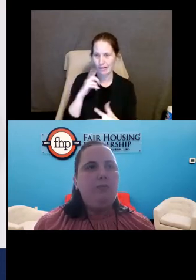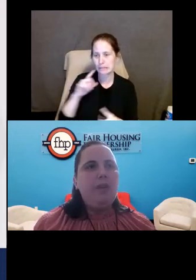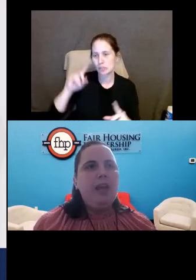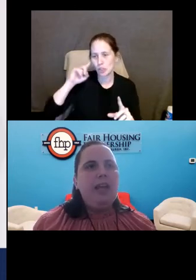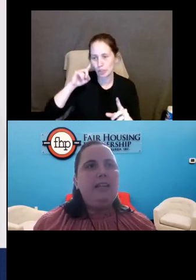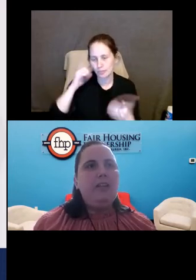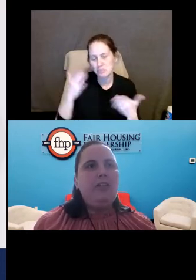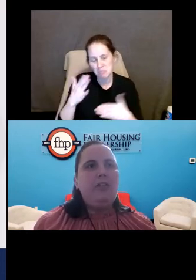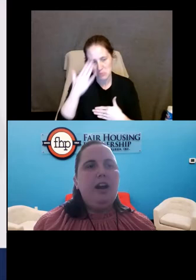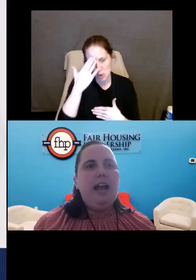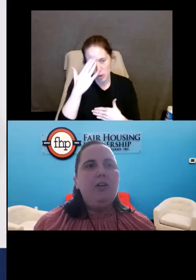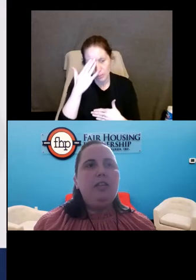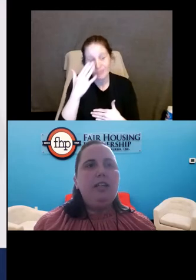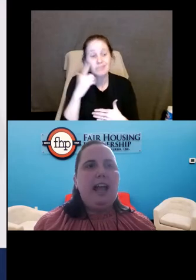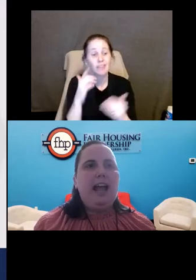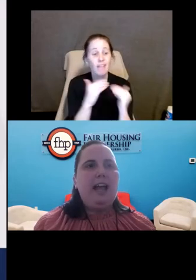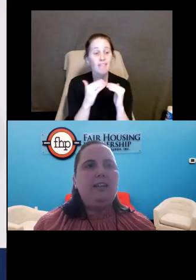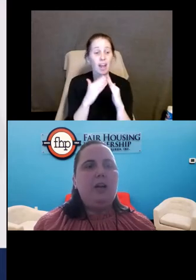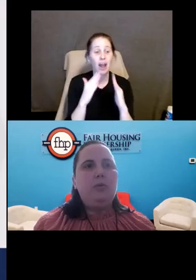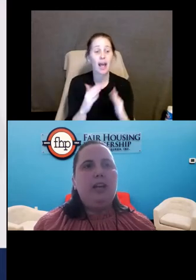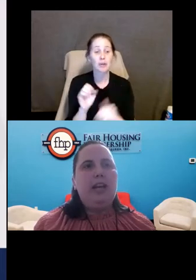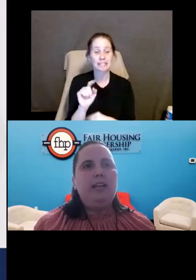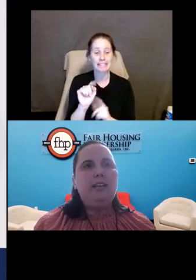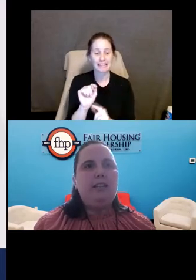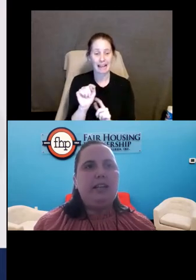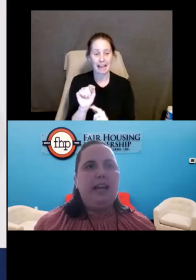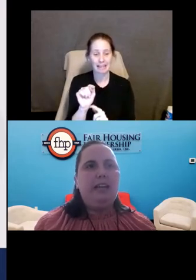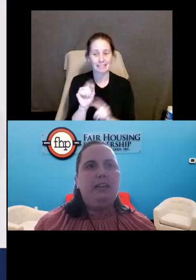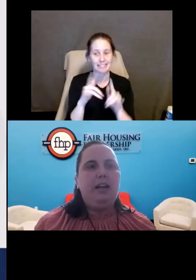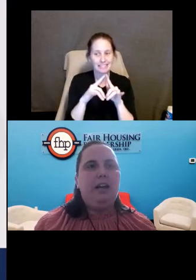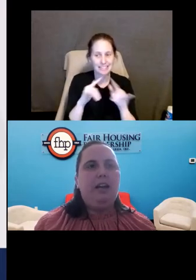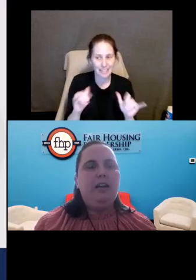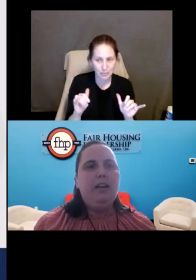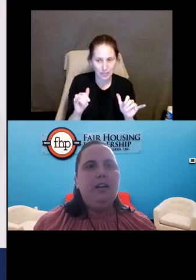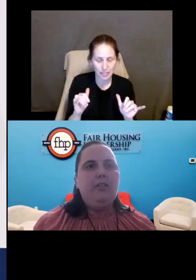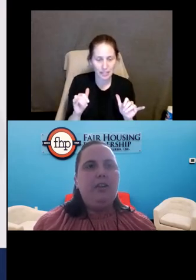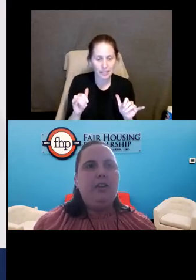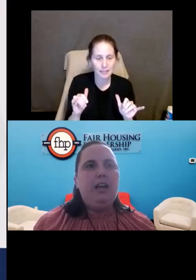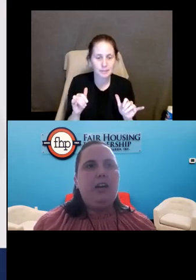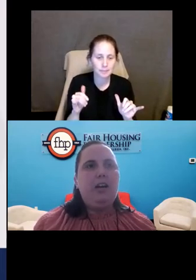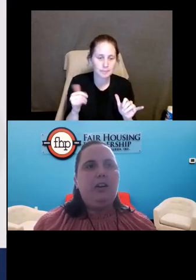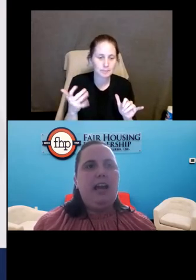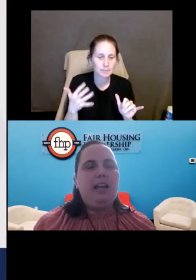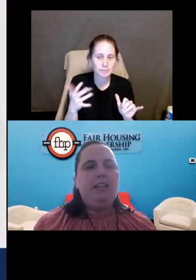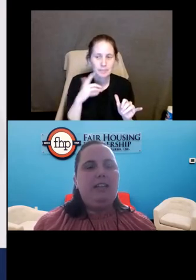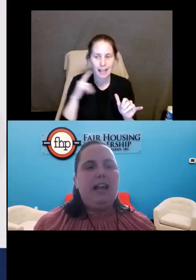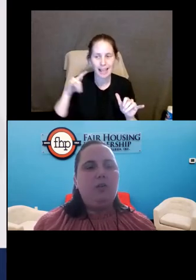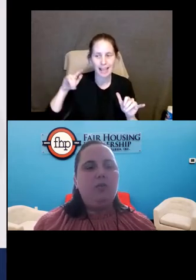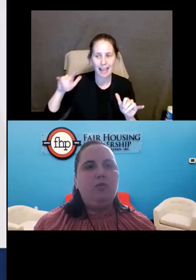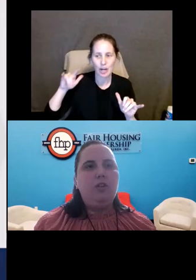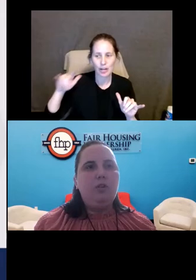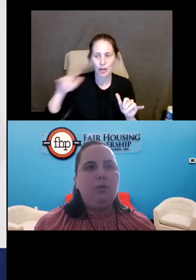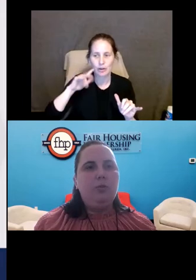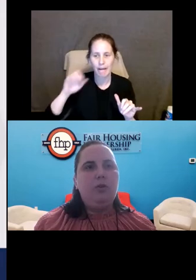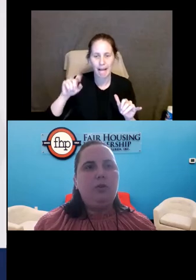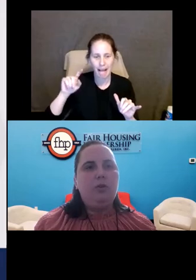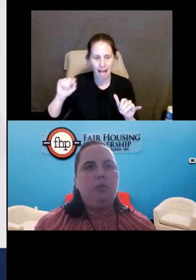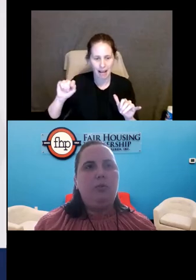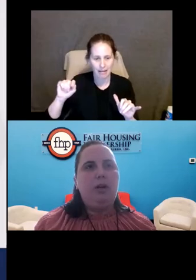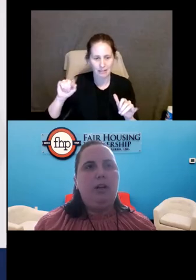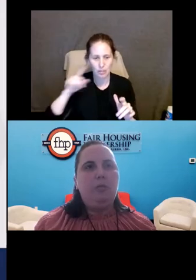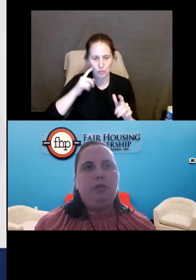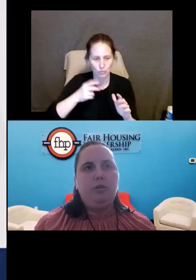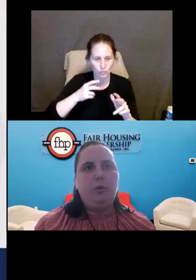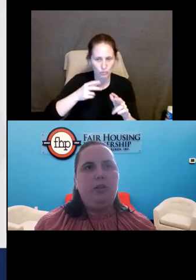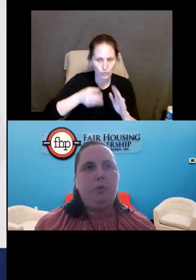know, is that the Fair Housing Act, simultaneously as the Air Carrier Access Act, reviewed emotional